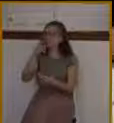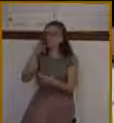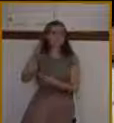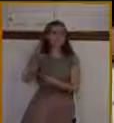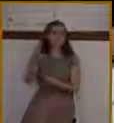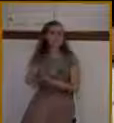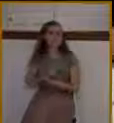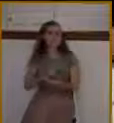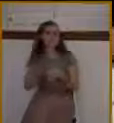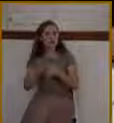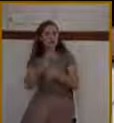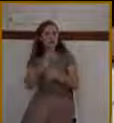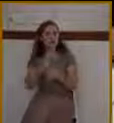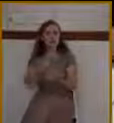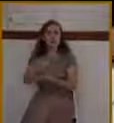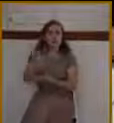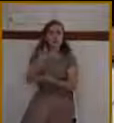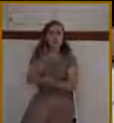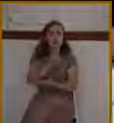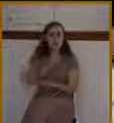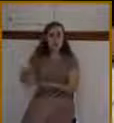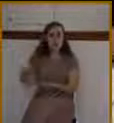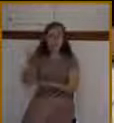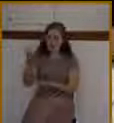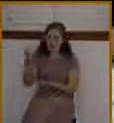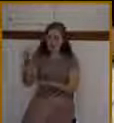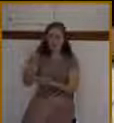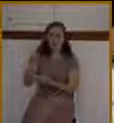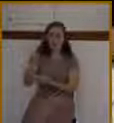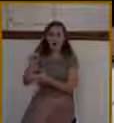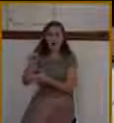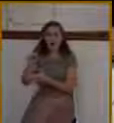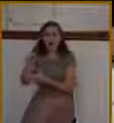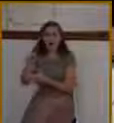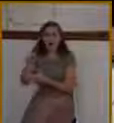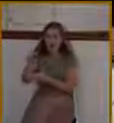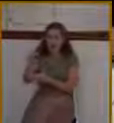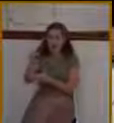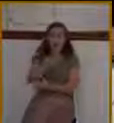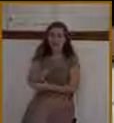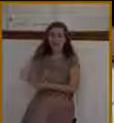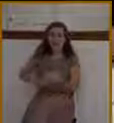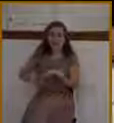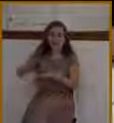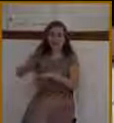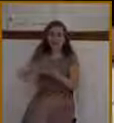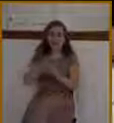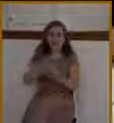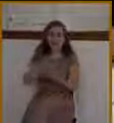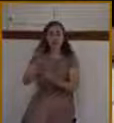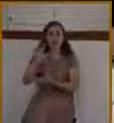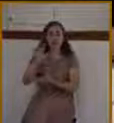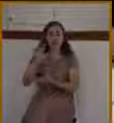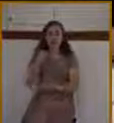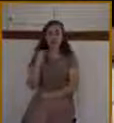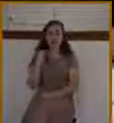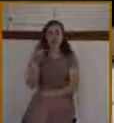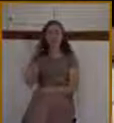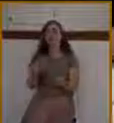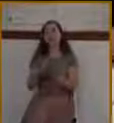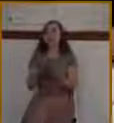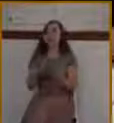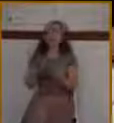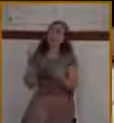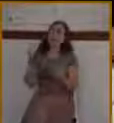The Lord of hosts. He is the King of glory. And while the priests there were singing it, Jesus was standing right there,